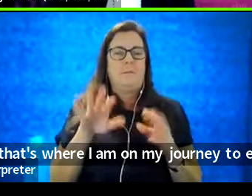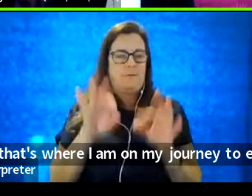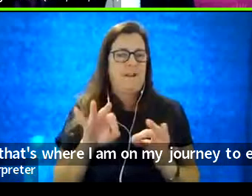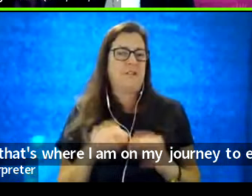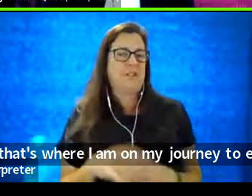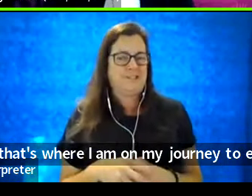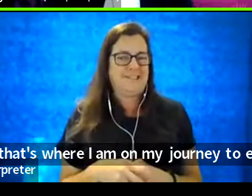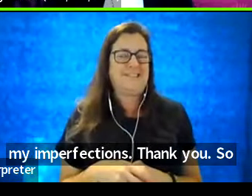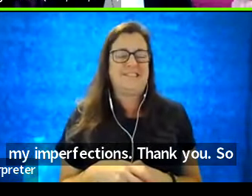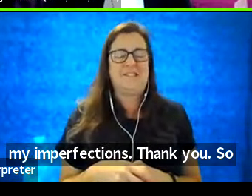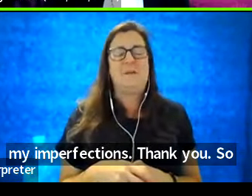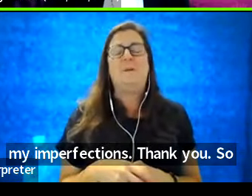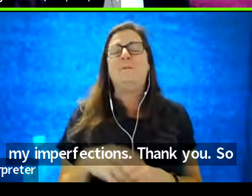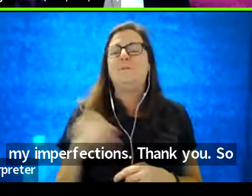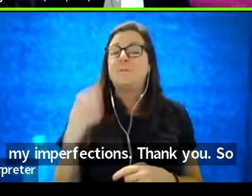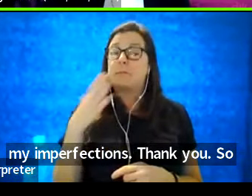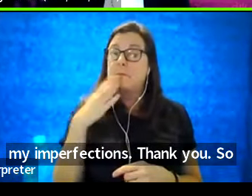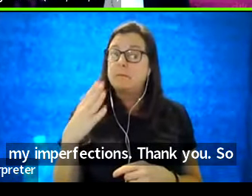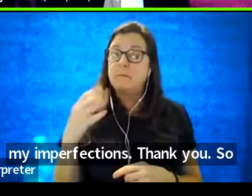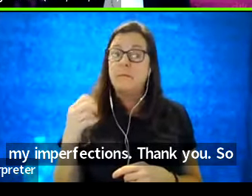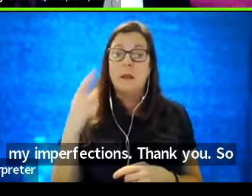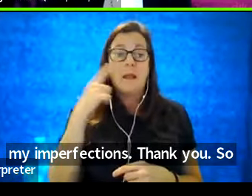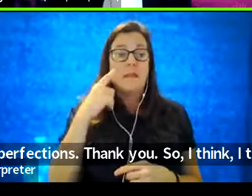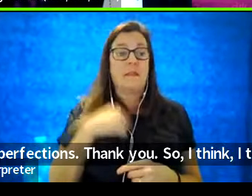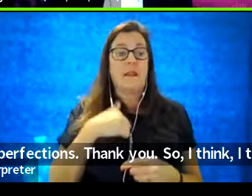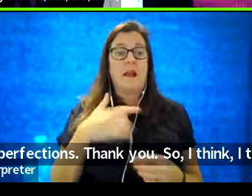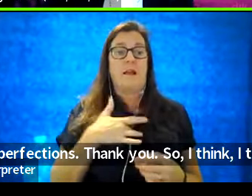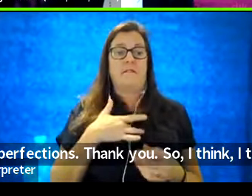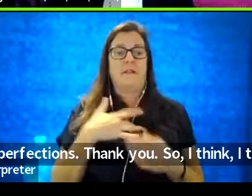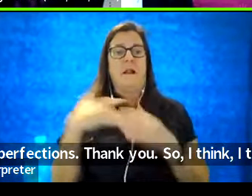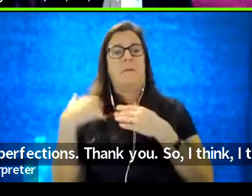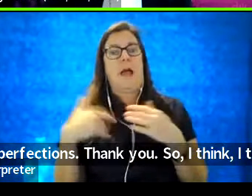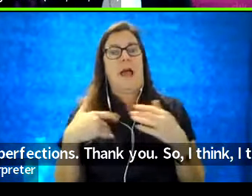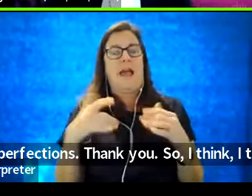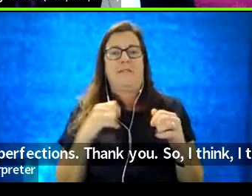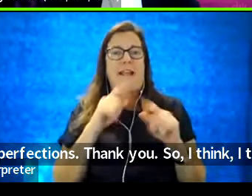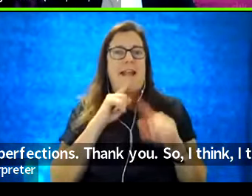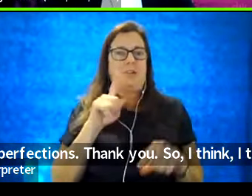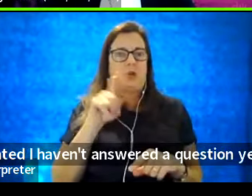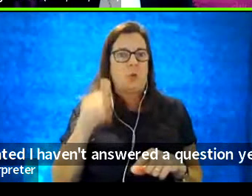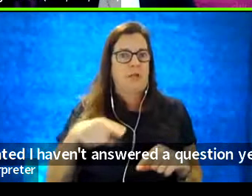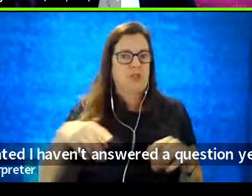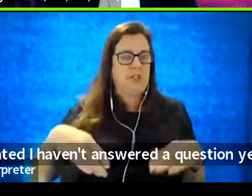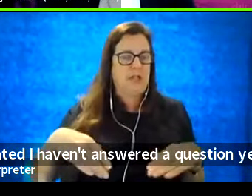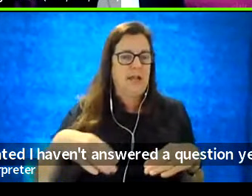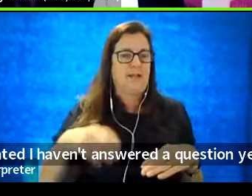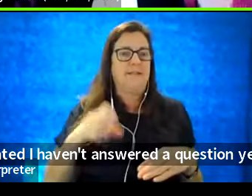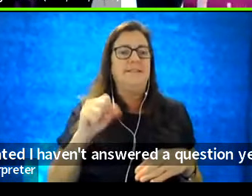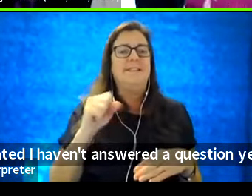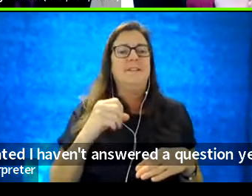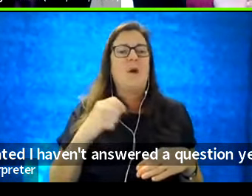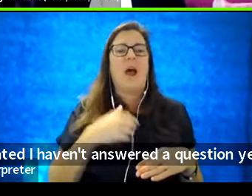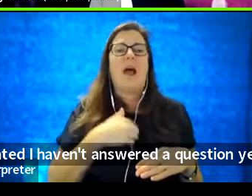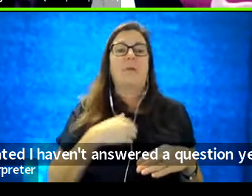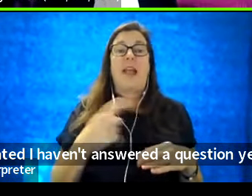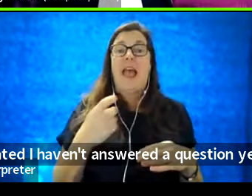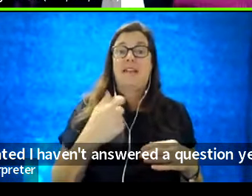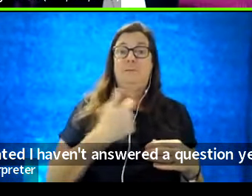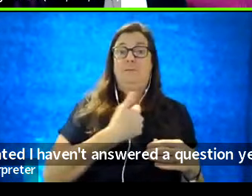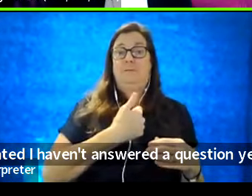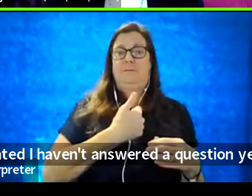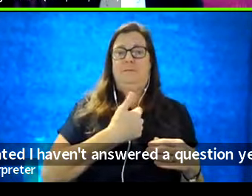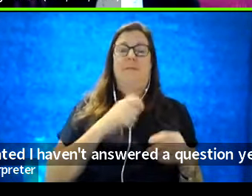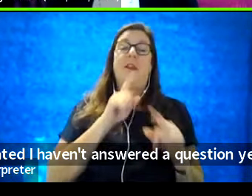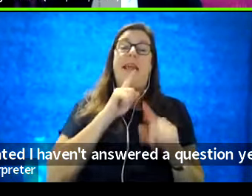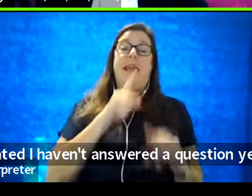you. So I think, I think I feel obligated. I haven't answered a question yet. And so, um, I'm going to ask, I'm going to